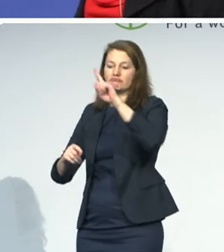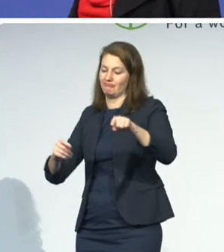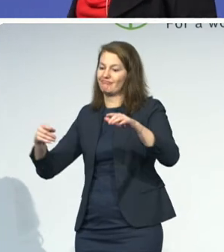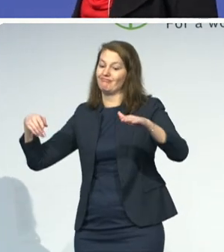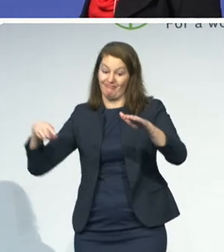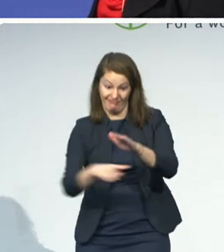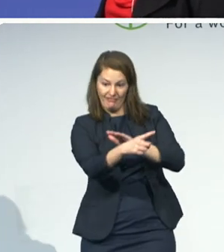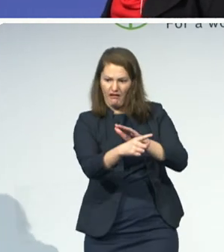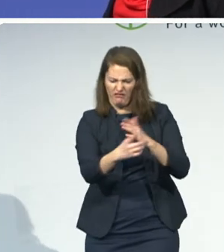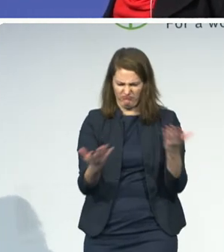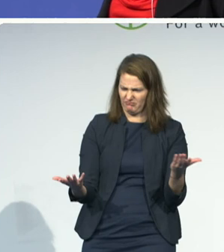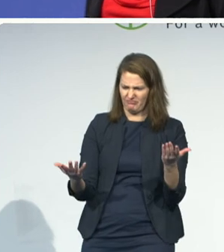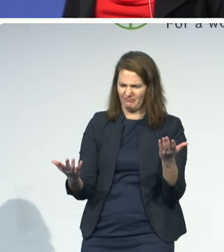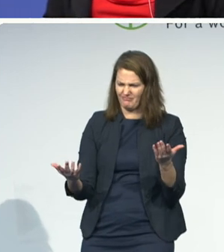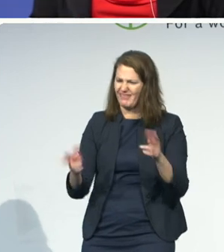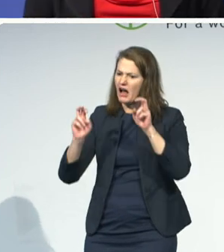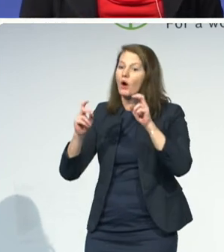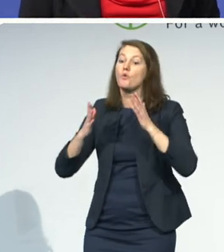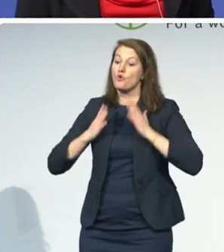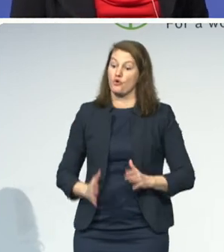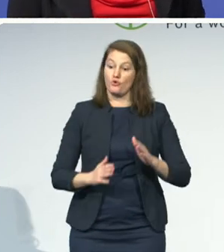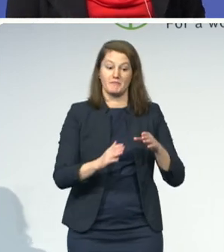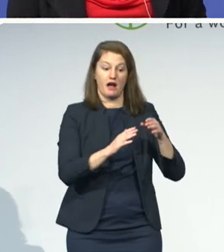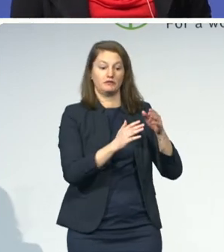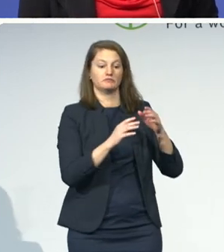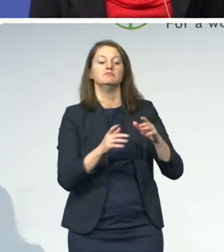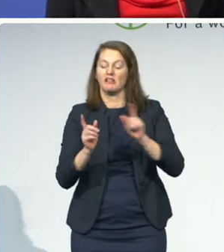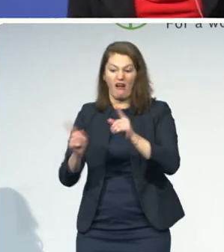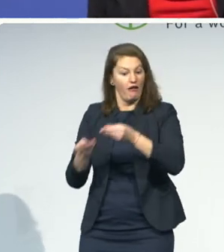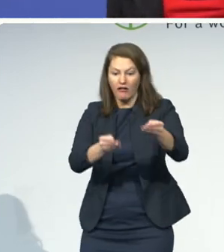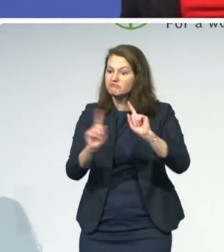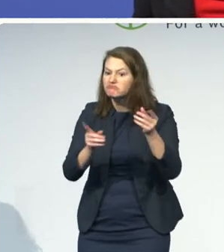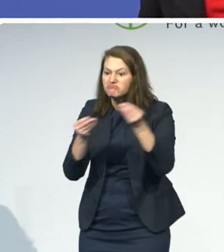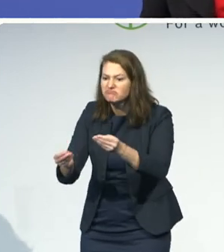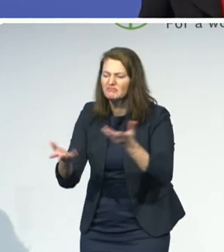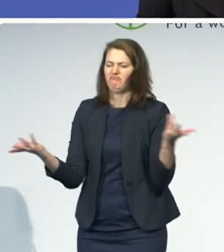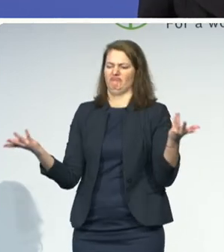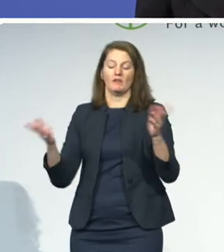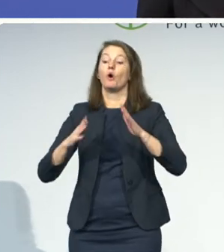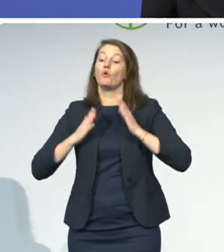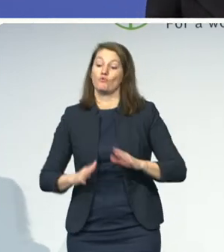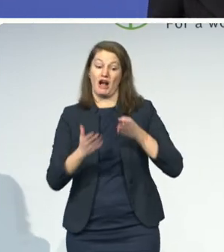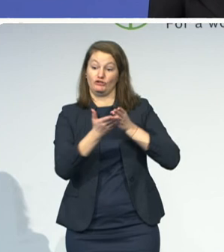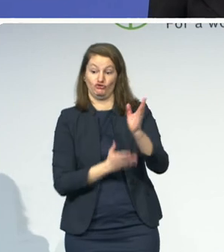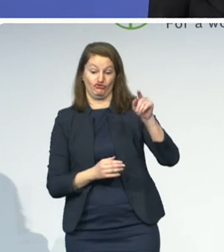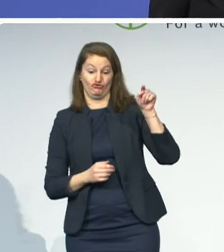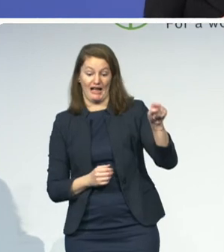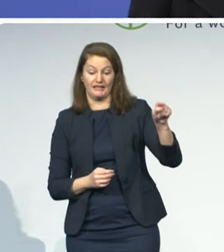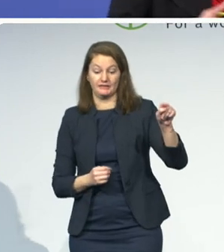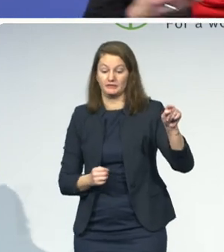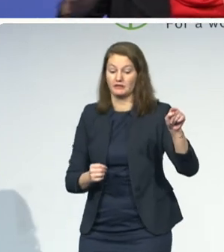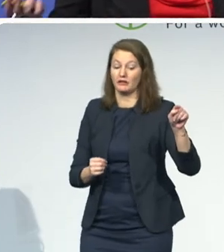we've done for many years is something we call data for inclusion. And it's really about working with